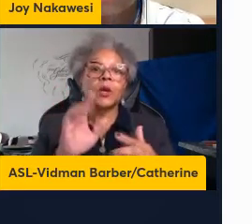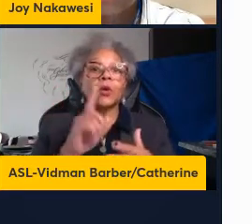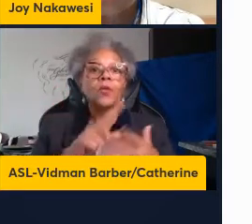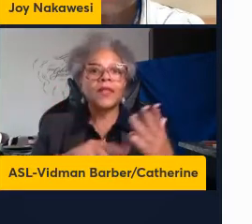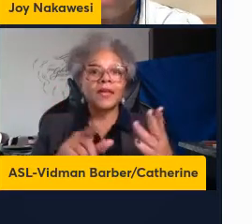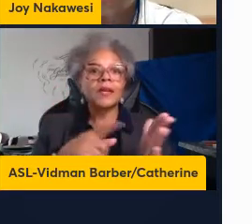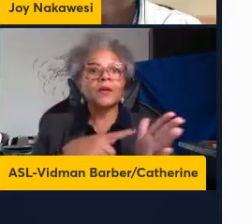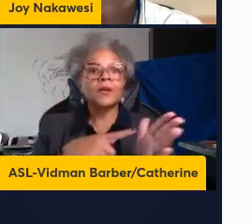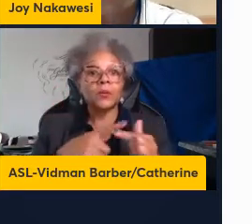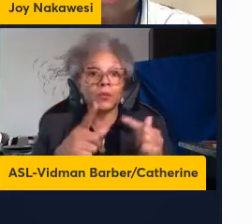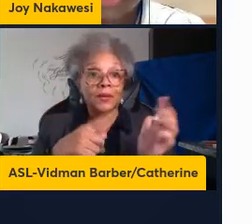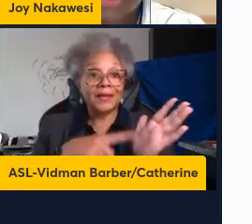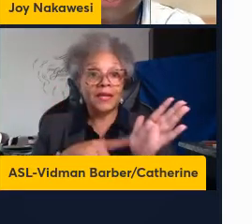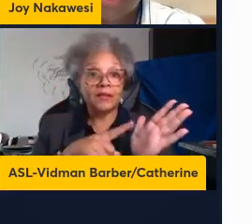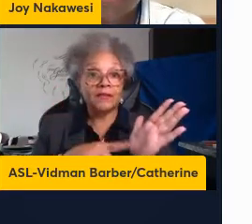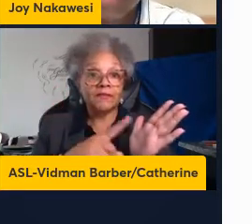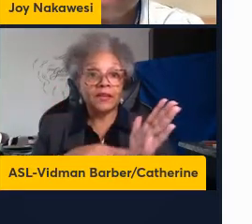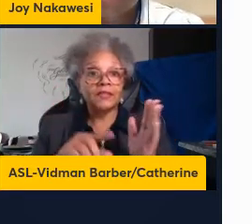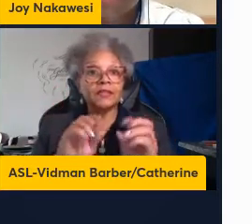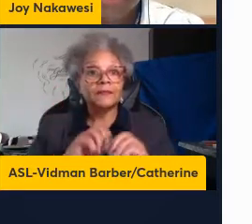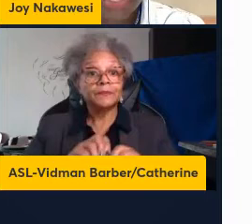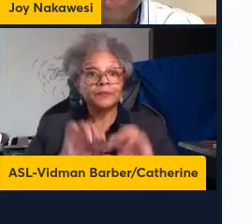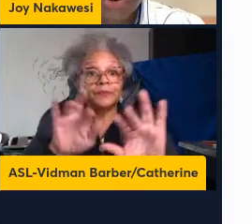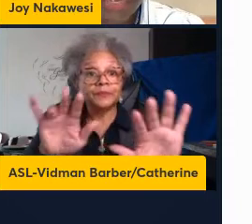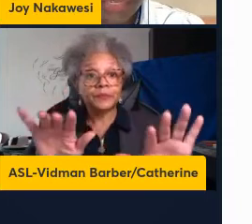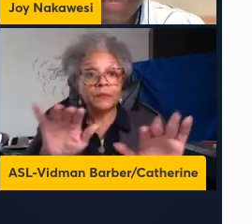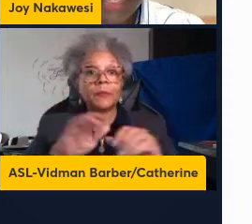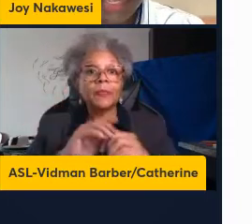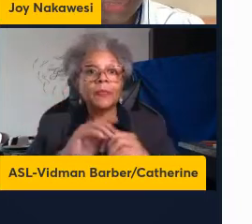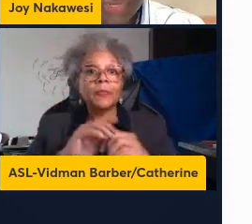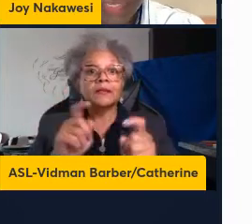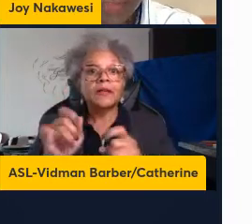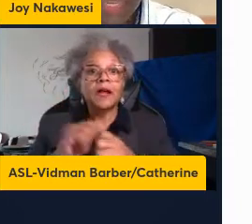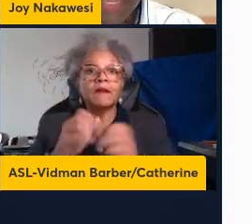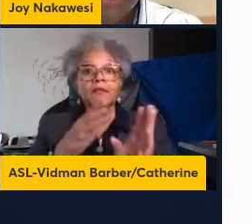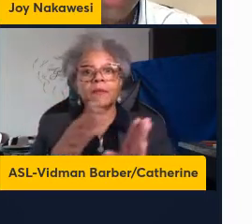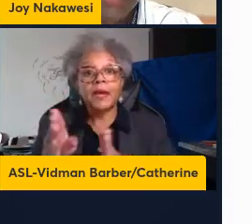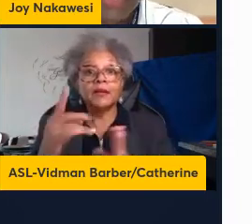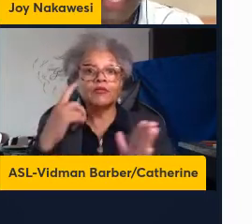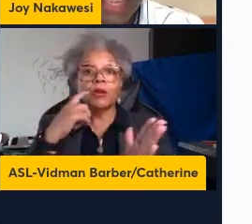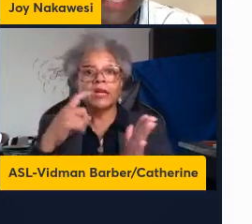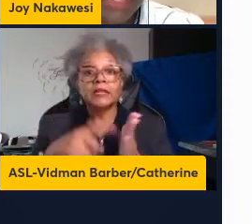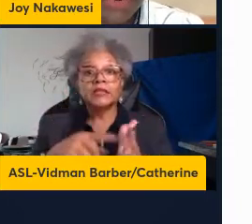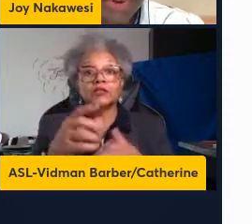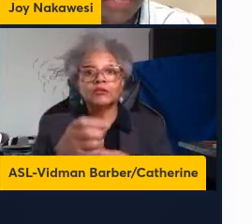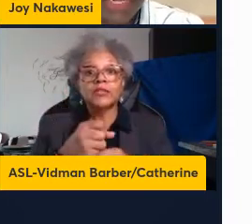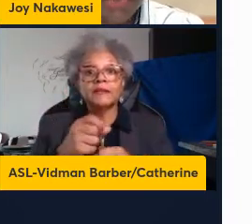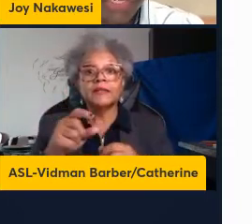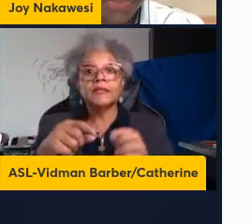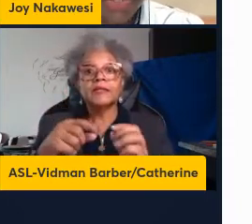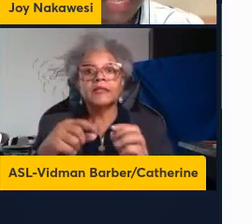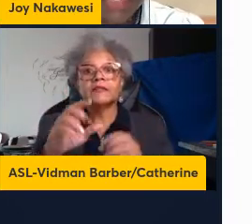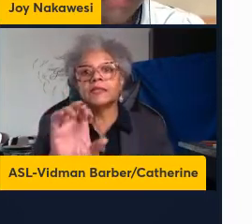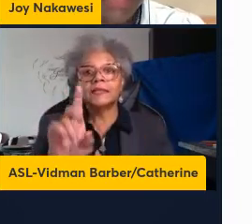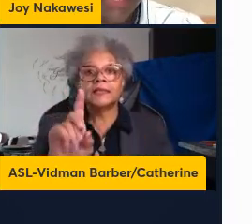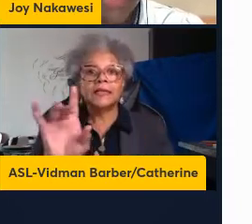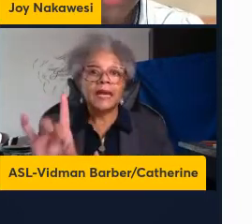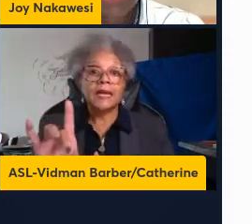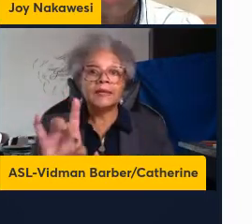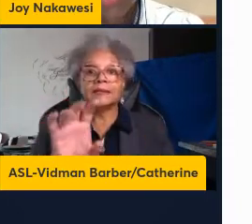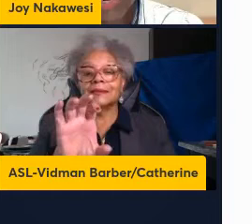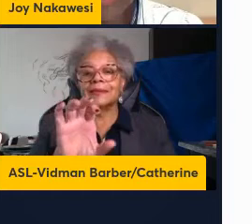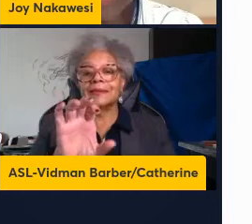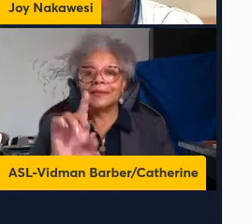the contribution of pattern recognition receptor signaling to the CD8 TREM cell response that is